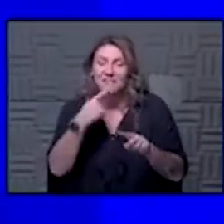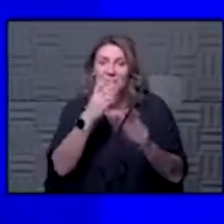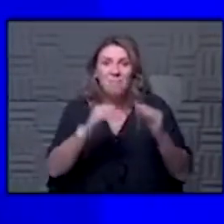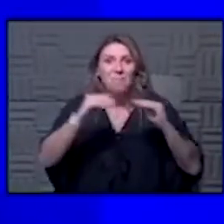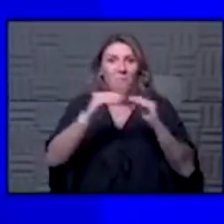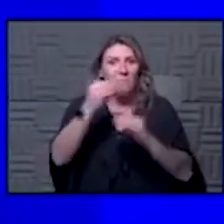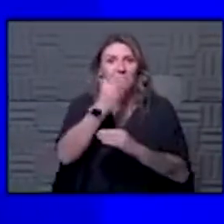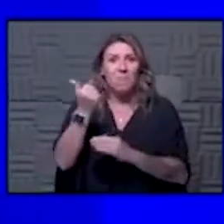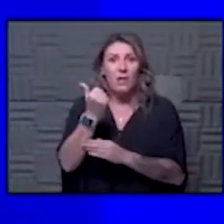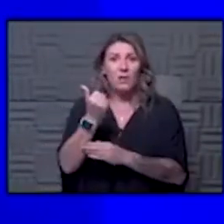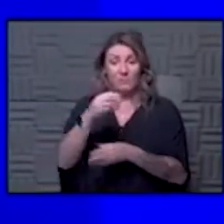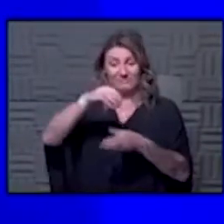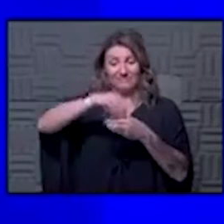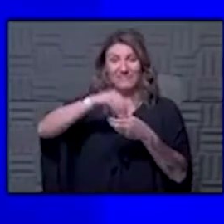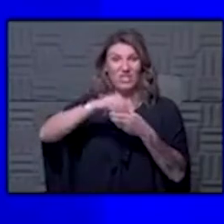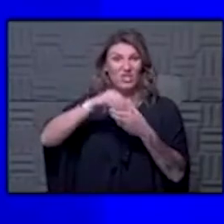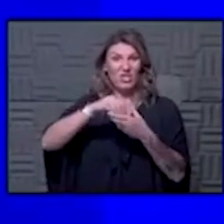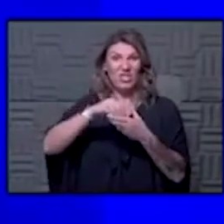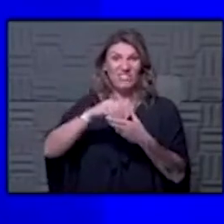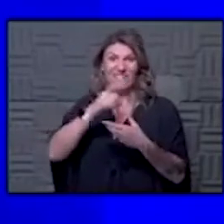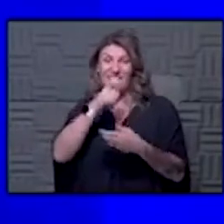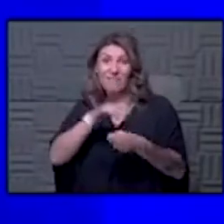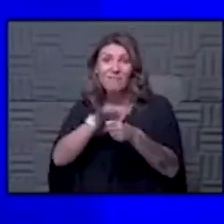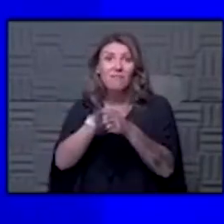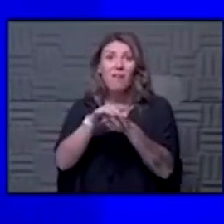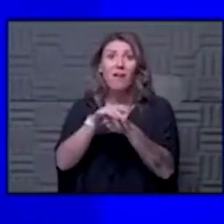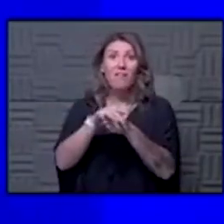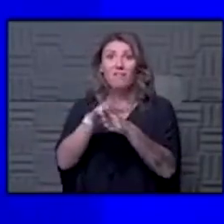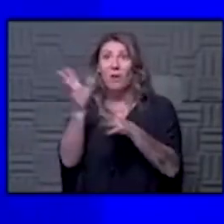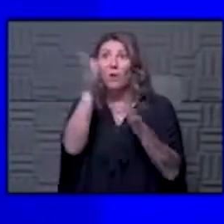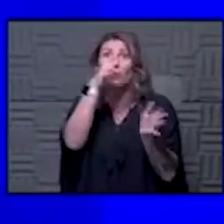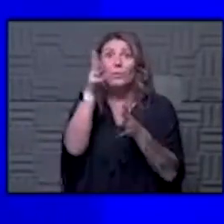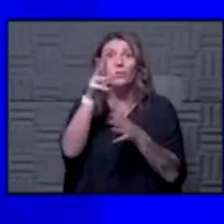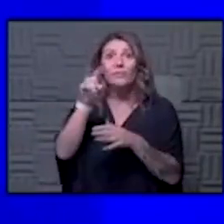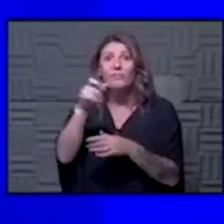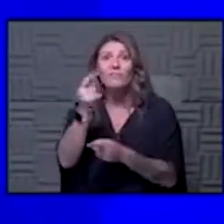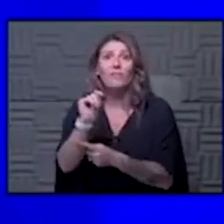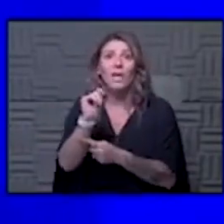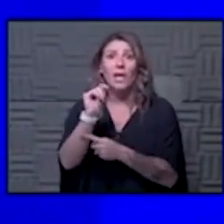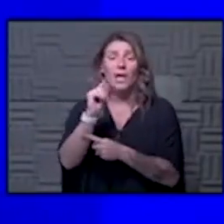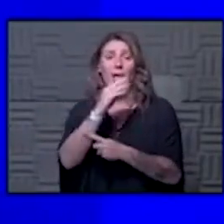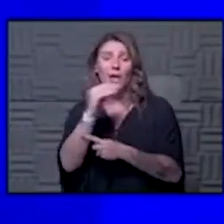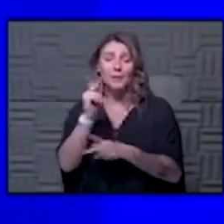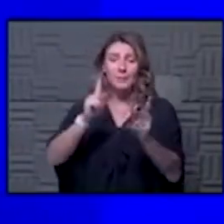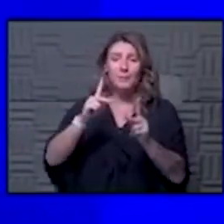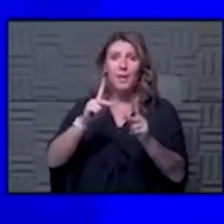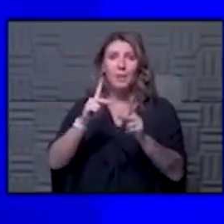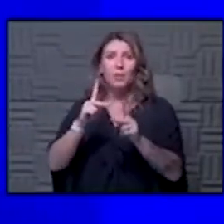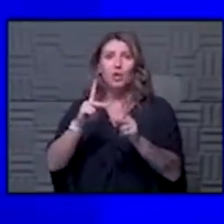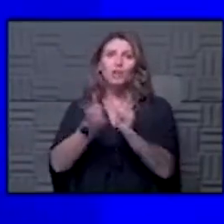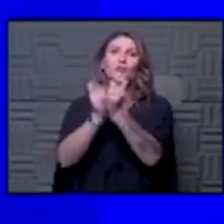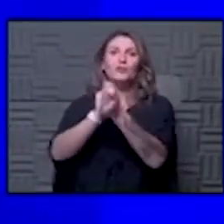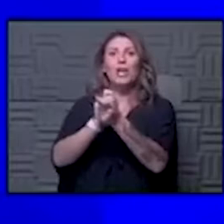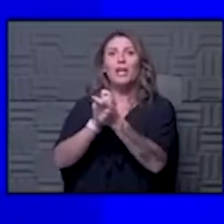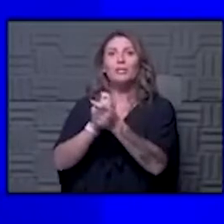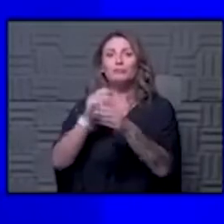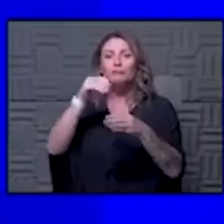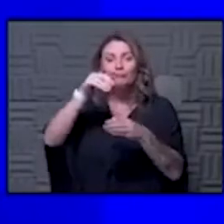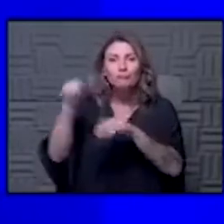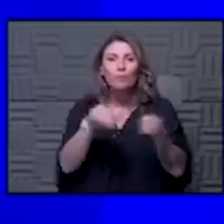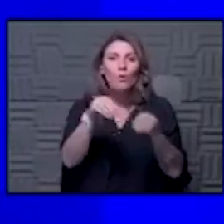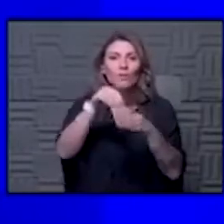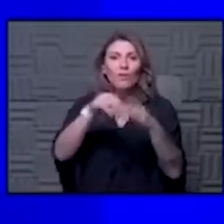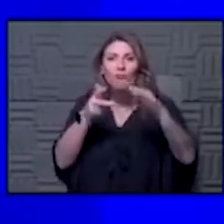it's indoors lack of good ventilation meeting together it's going to be cold I know people are moving into their garage to have people over rather than their